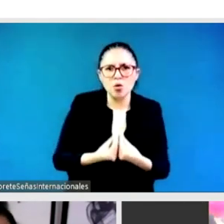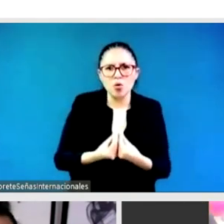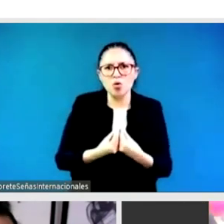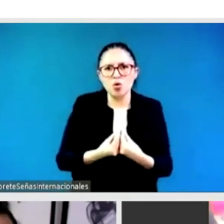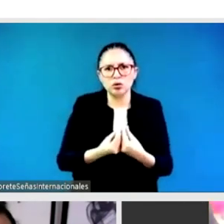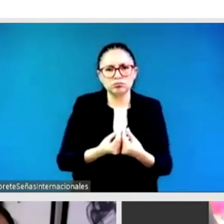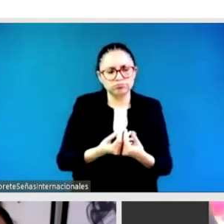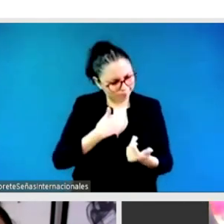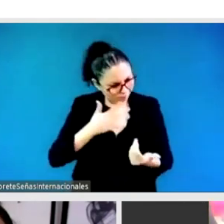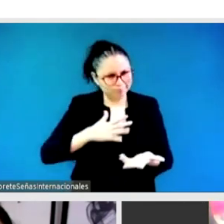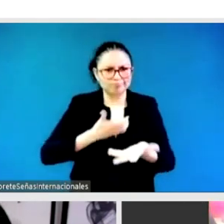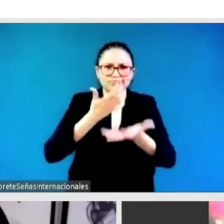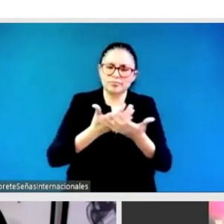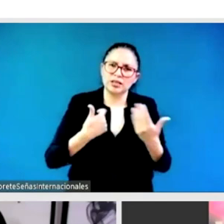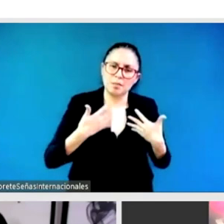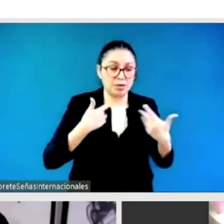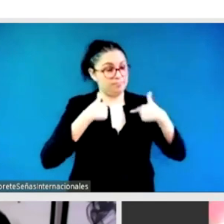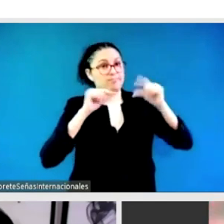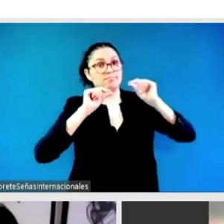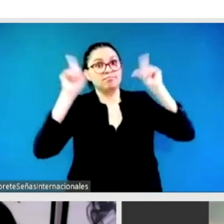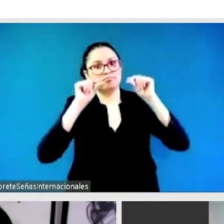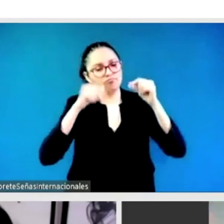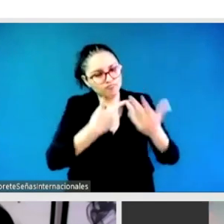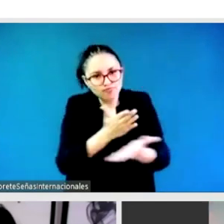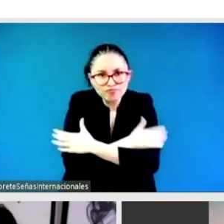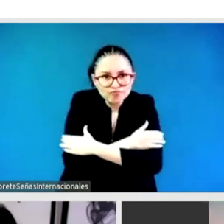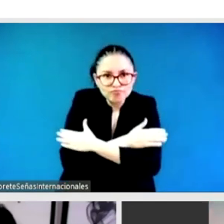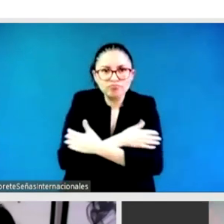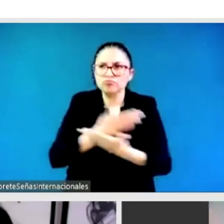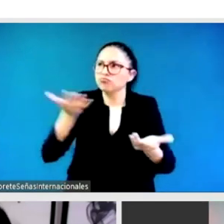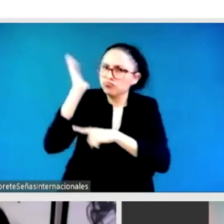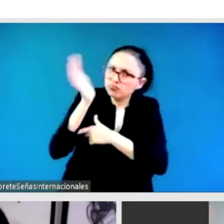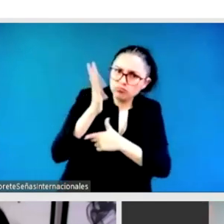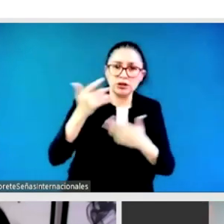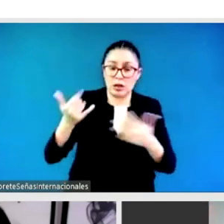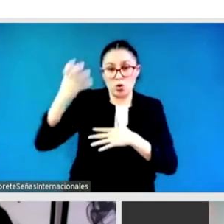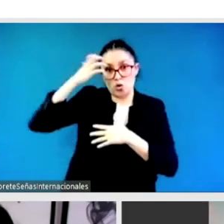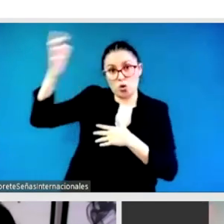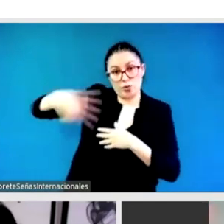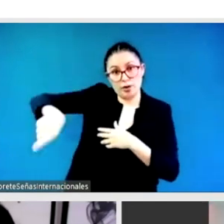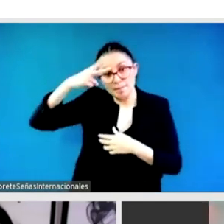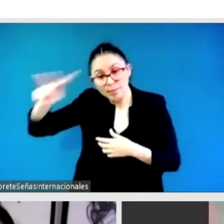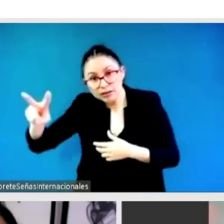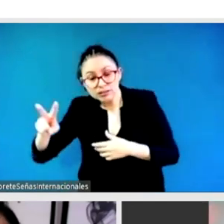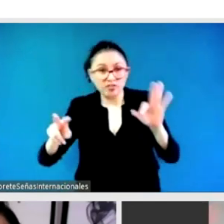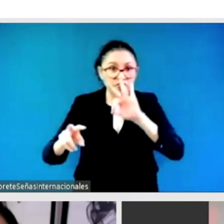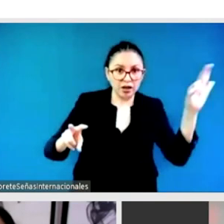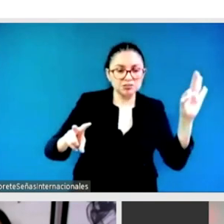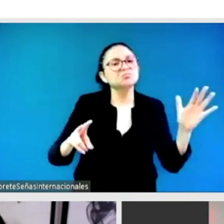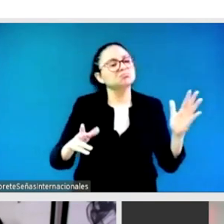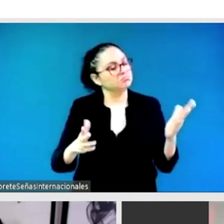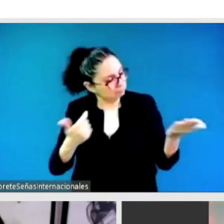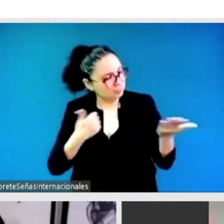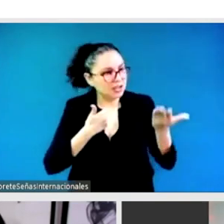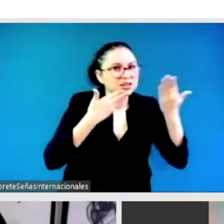France, as well as Mexico, with the leadership, and also the partnership of Civil Society and Youth